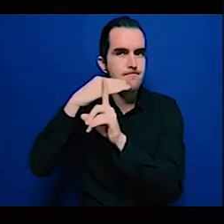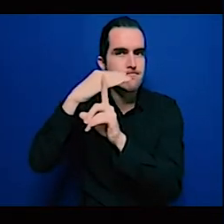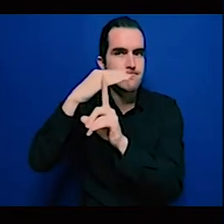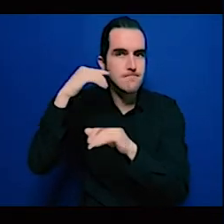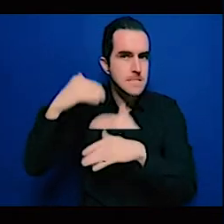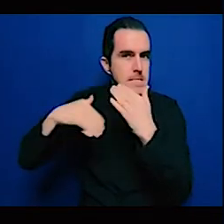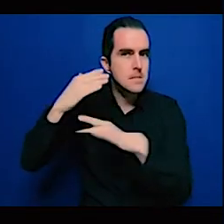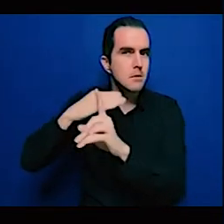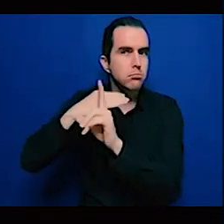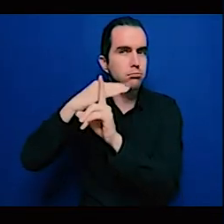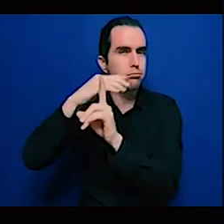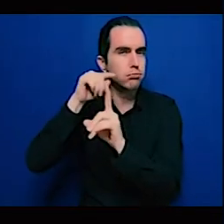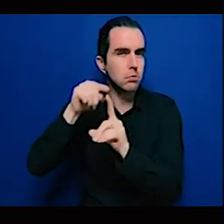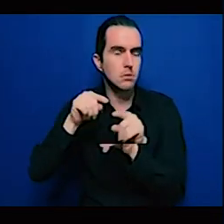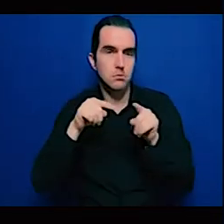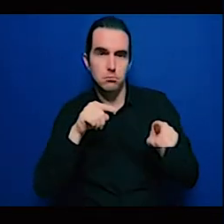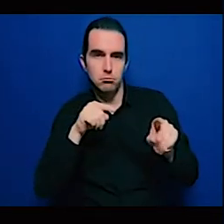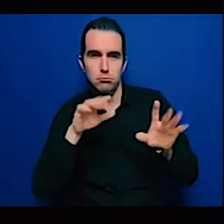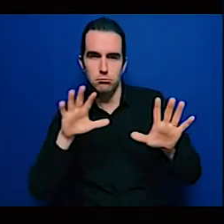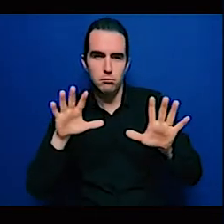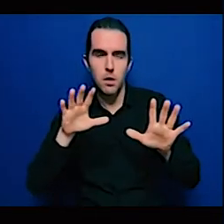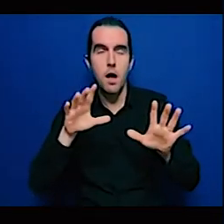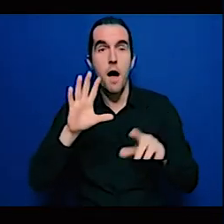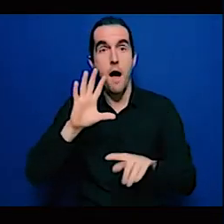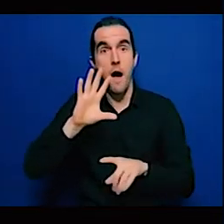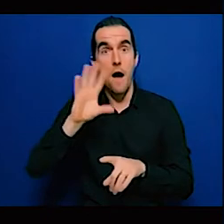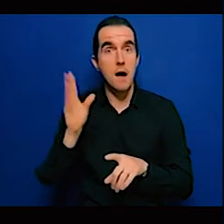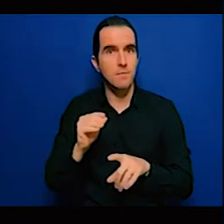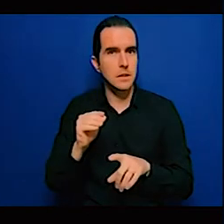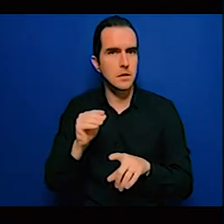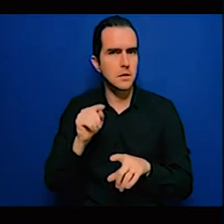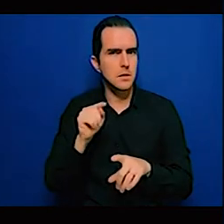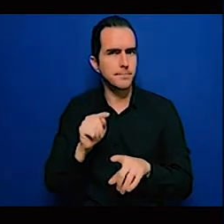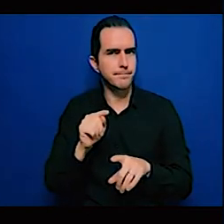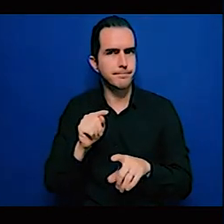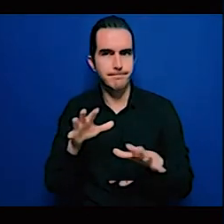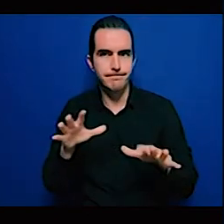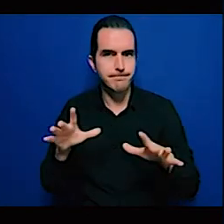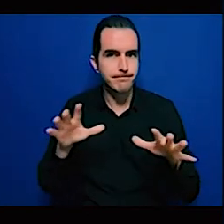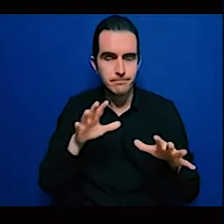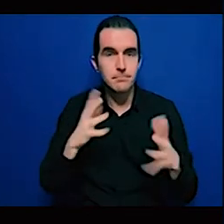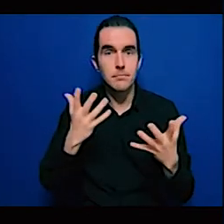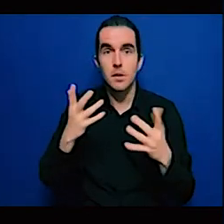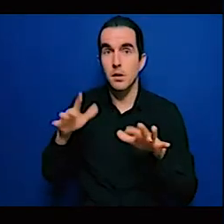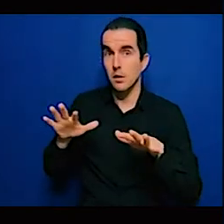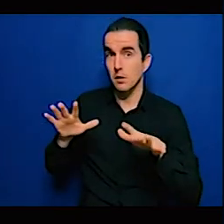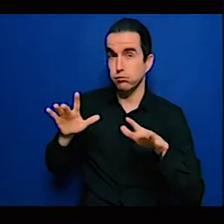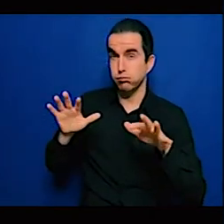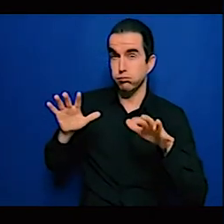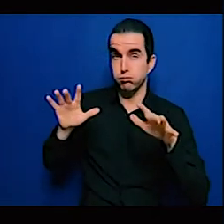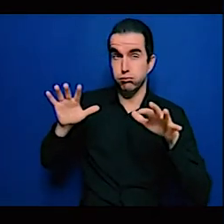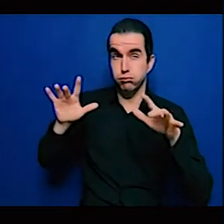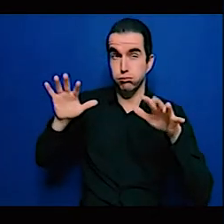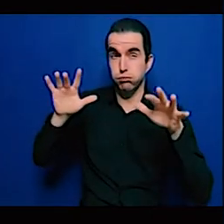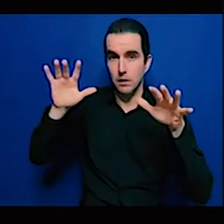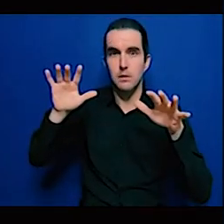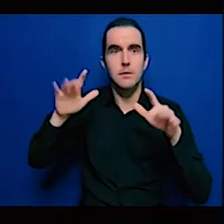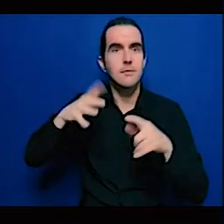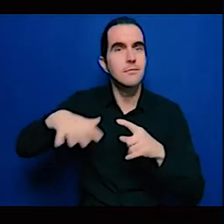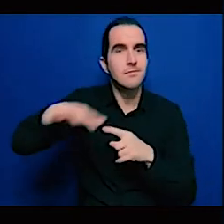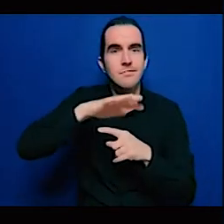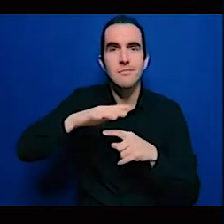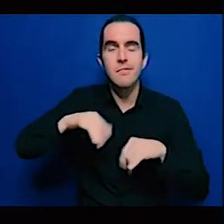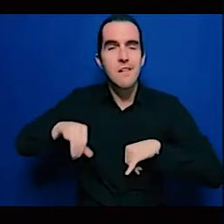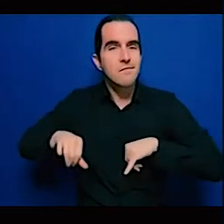livestock farming, deforestation. So we have a window for Africa to take part